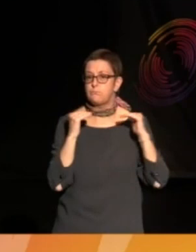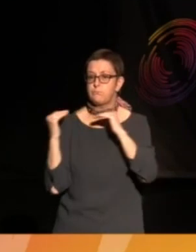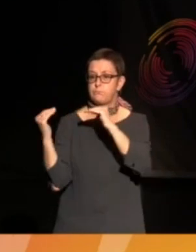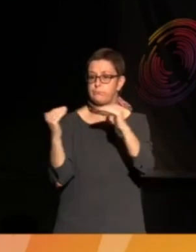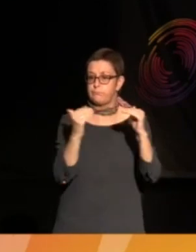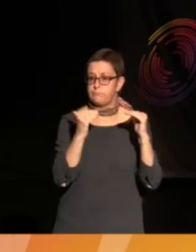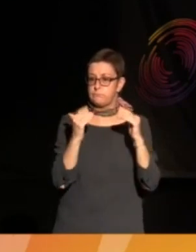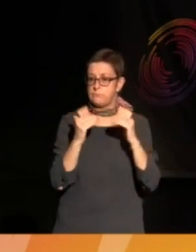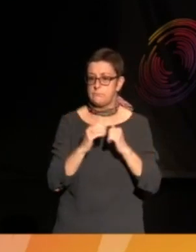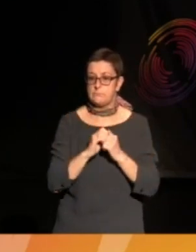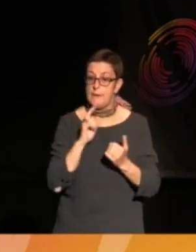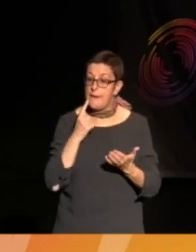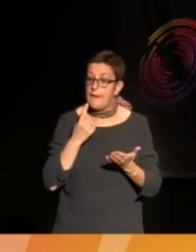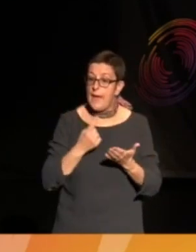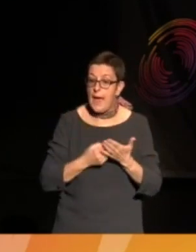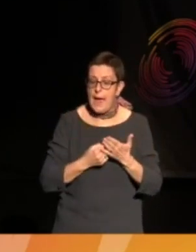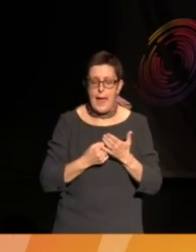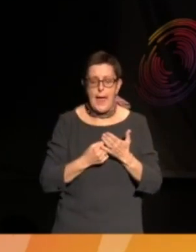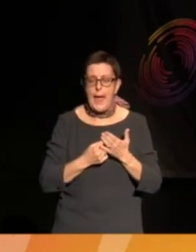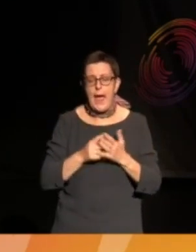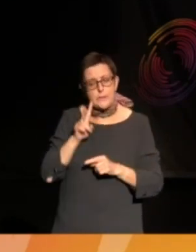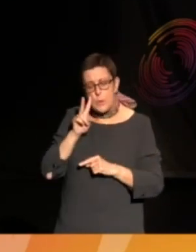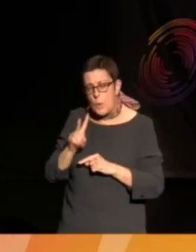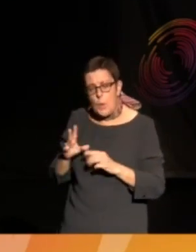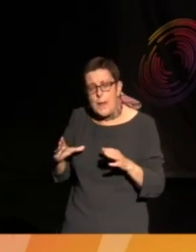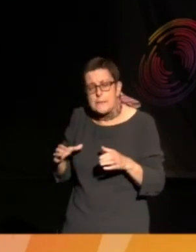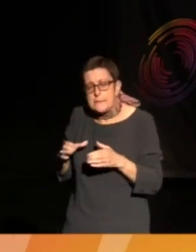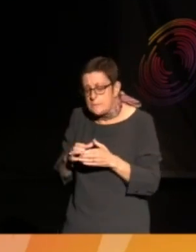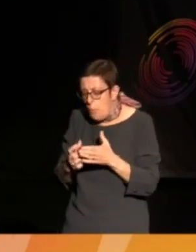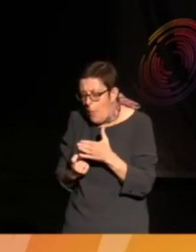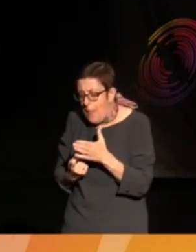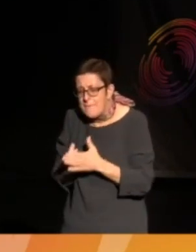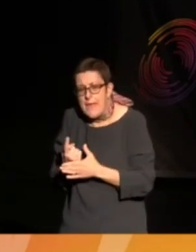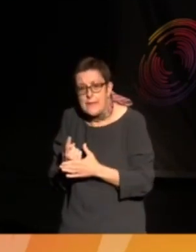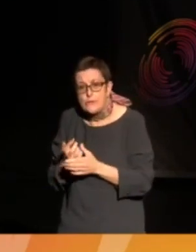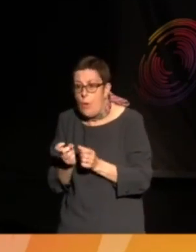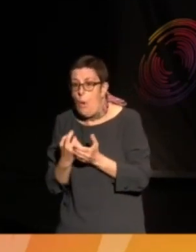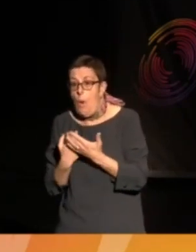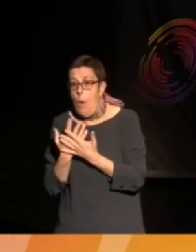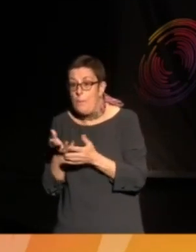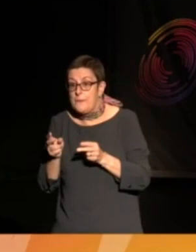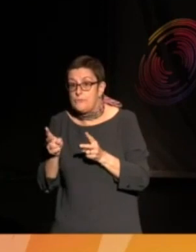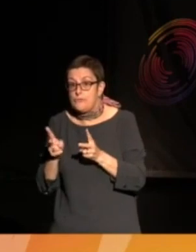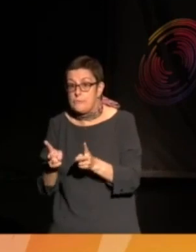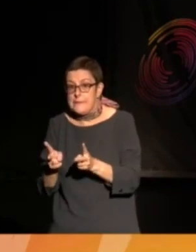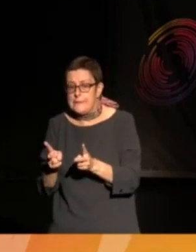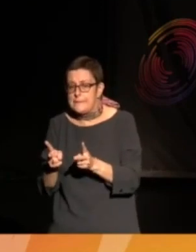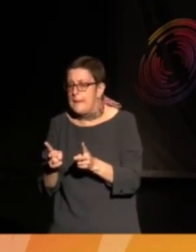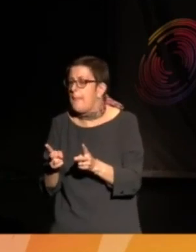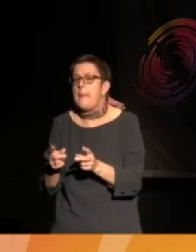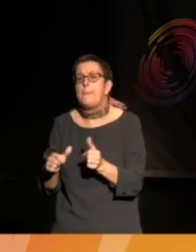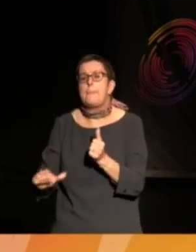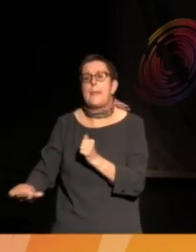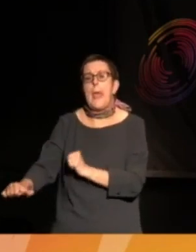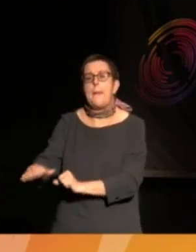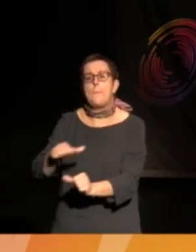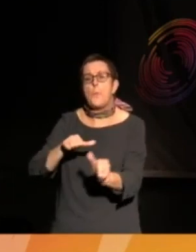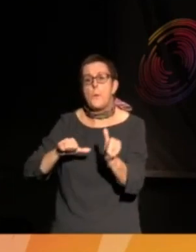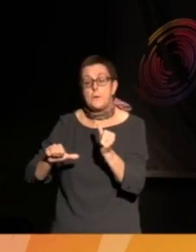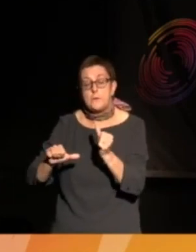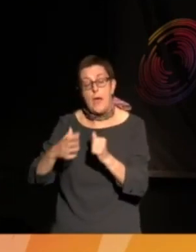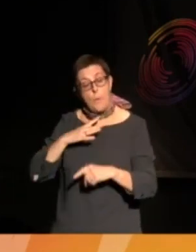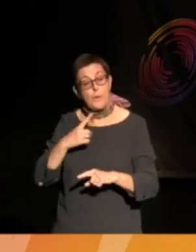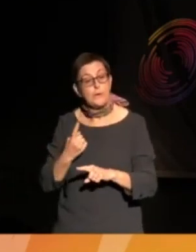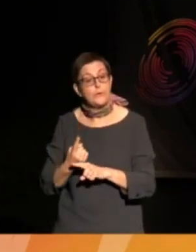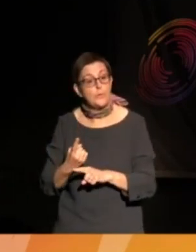at the small, the micro level, like I said, the street level, the neighbourhood level. And I wanted to talk